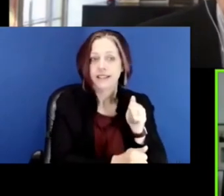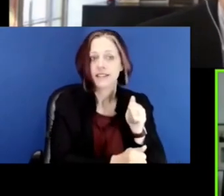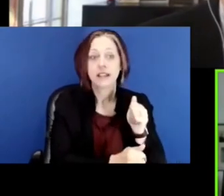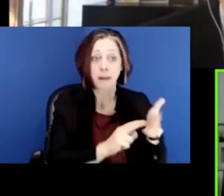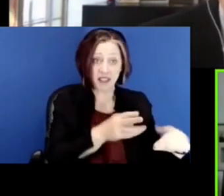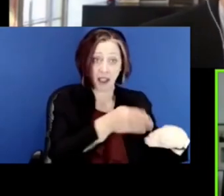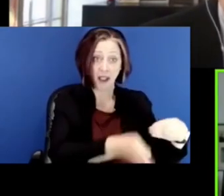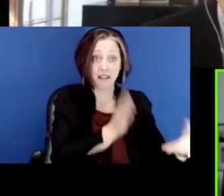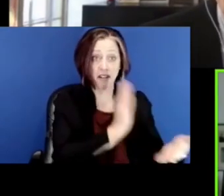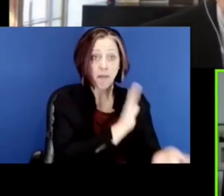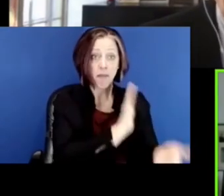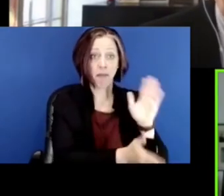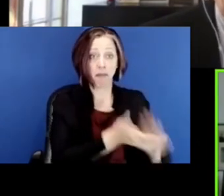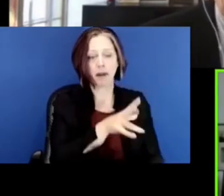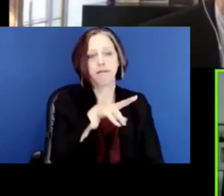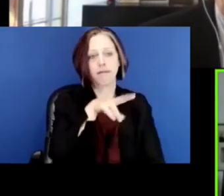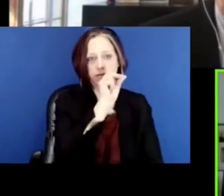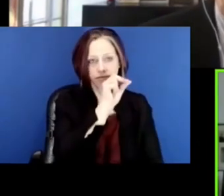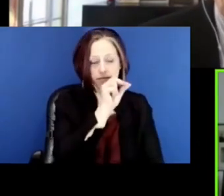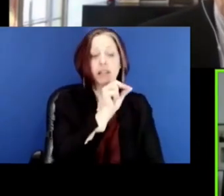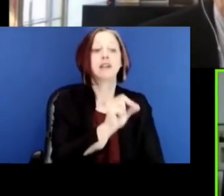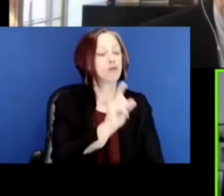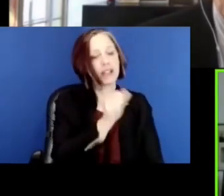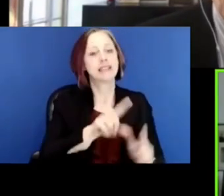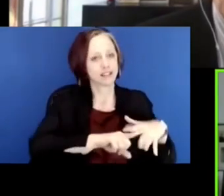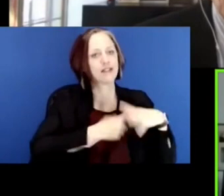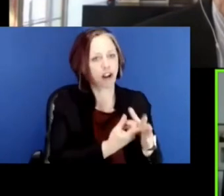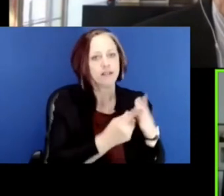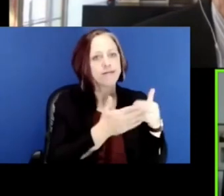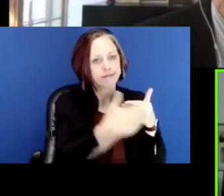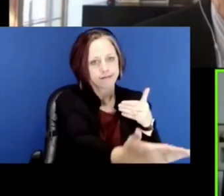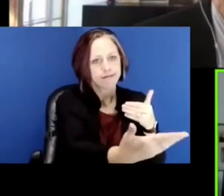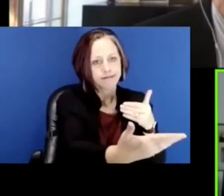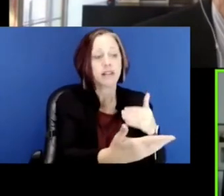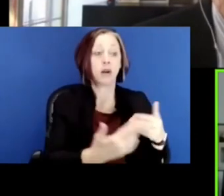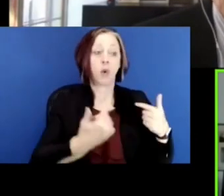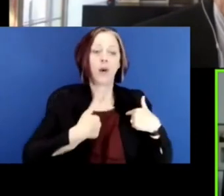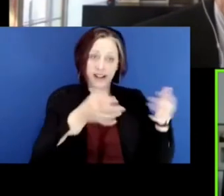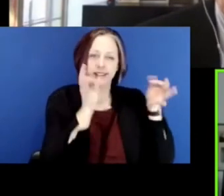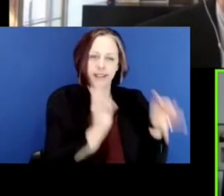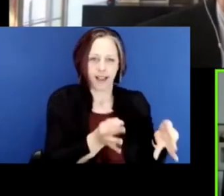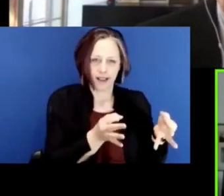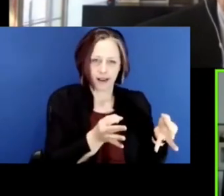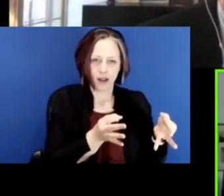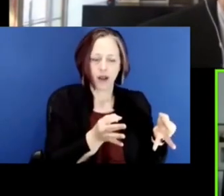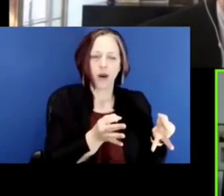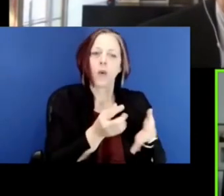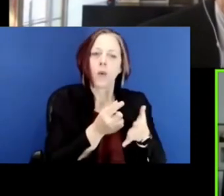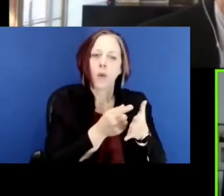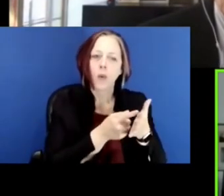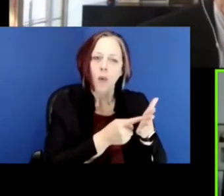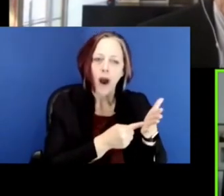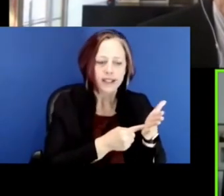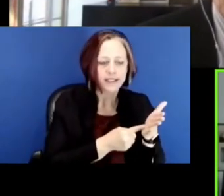of the discussion. That really is the beginning. That's when we decide what an